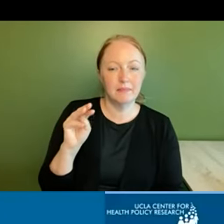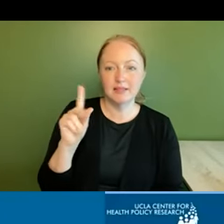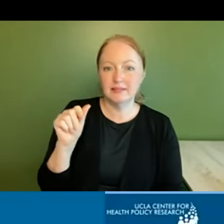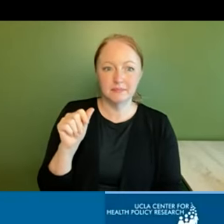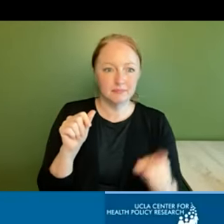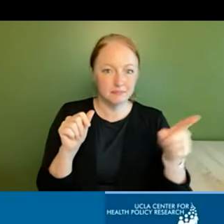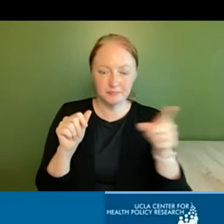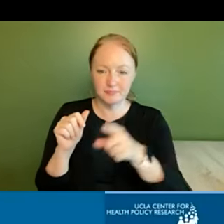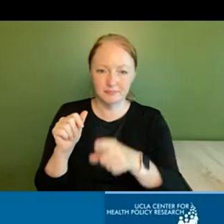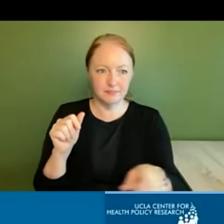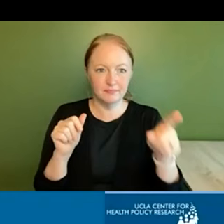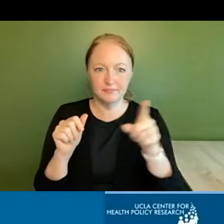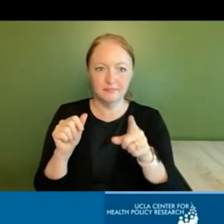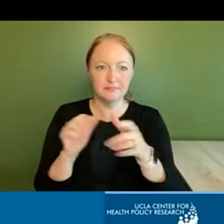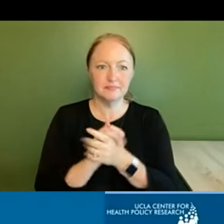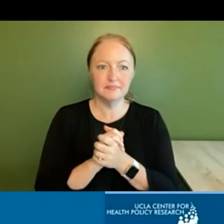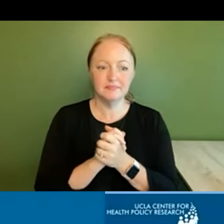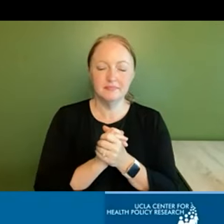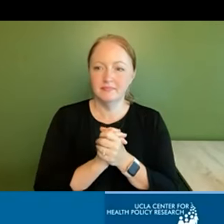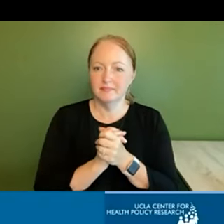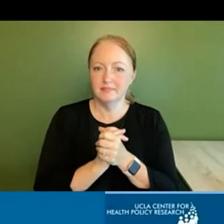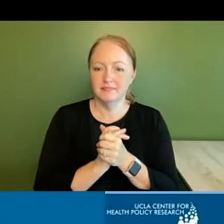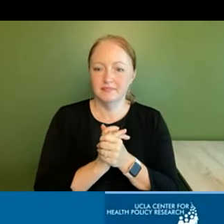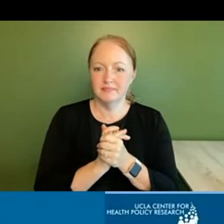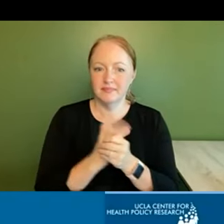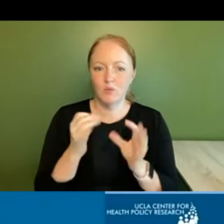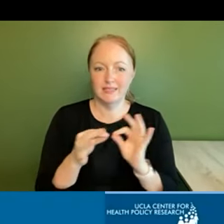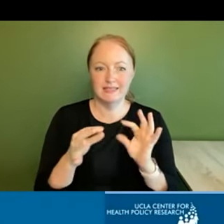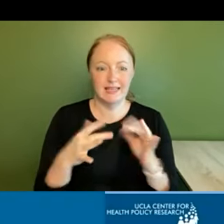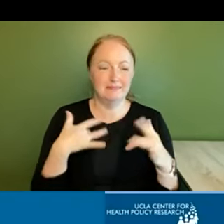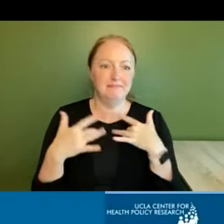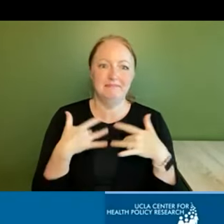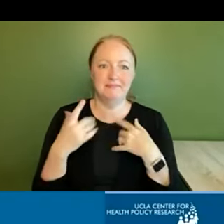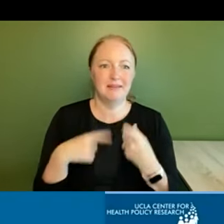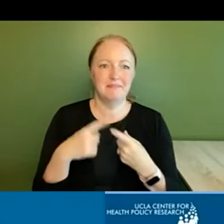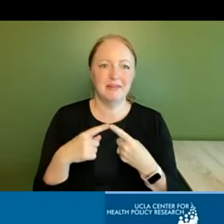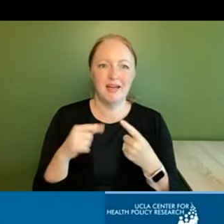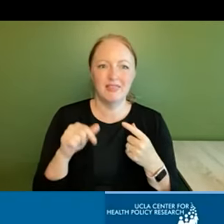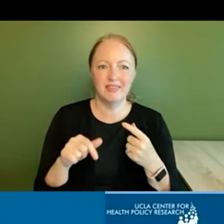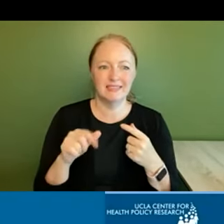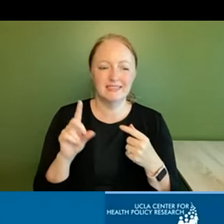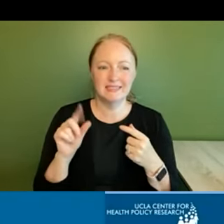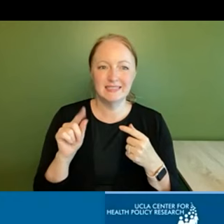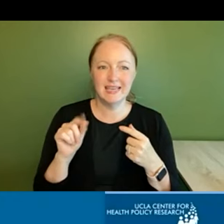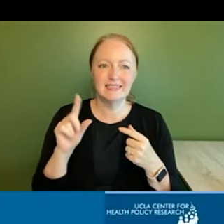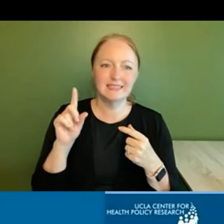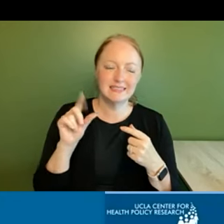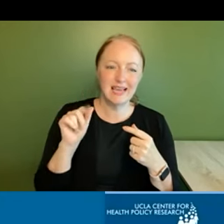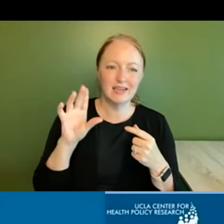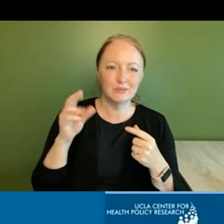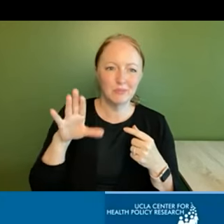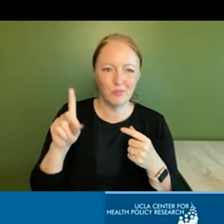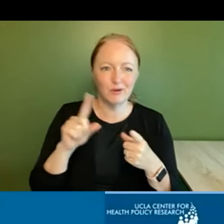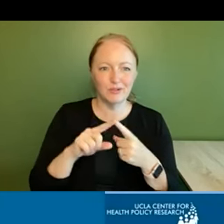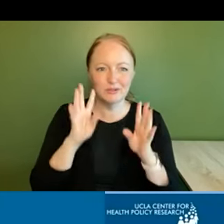thoughts yeah i just want to say how excited i am about this whole data dashboard that you guys are putting together